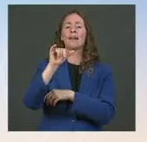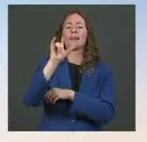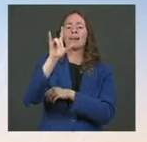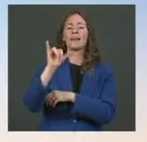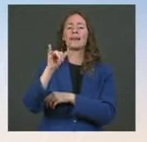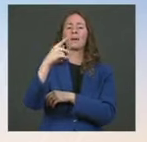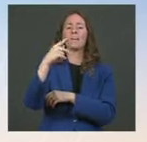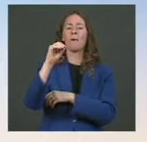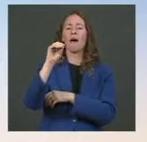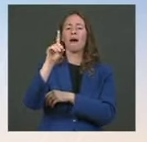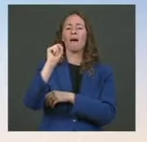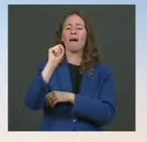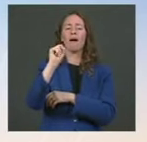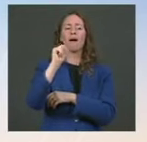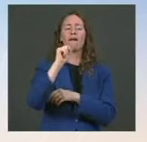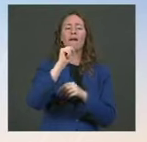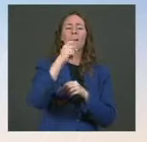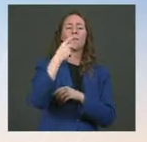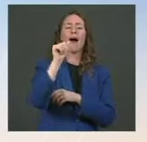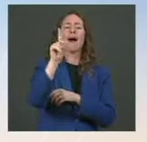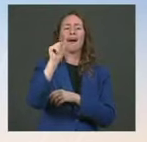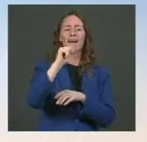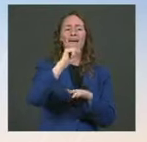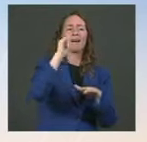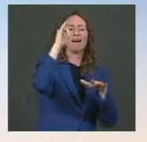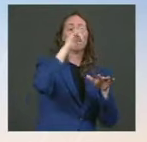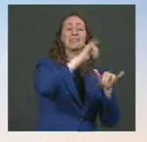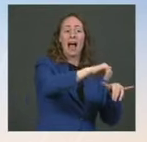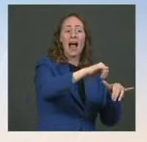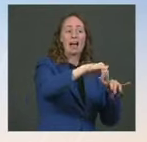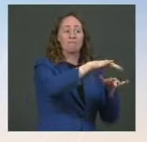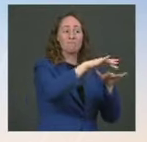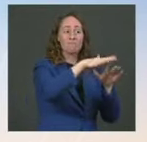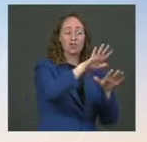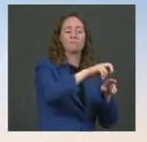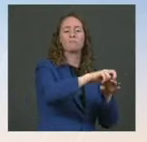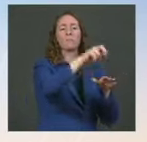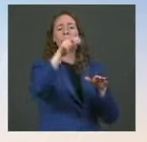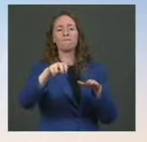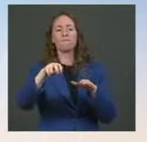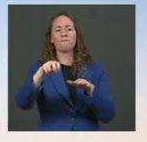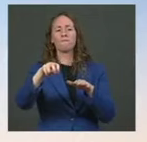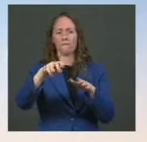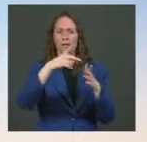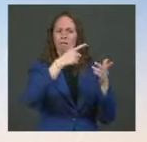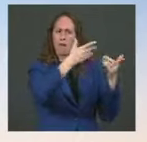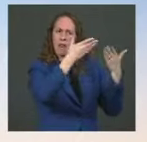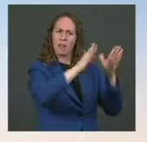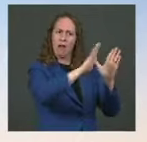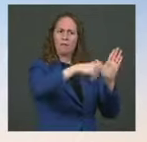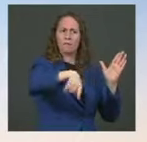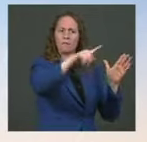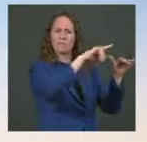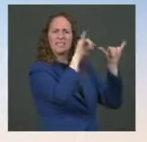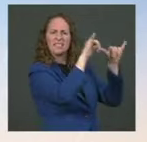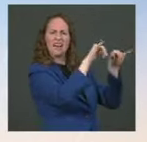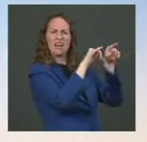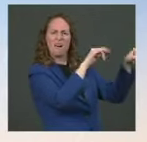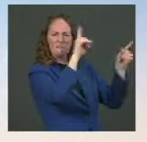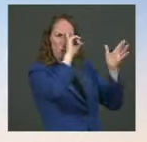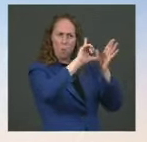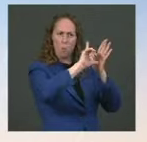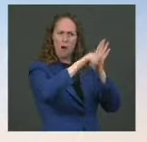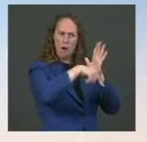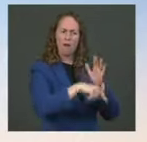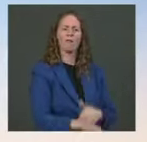to leave Afghanistan. And we couldn't hesitate in getting these individuals who had fought by our side and played a pivotal role over the